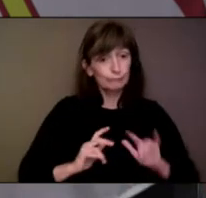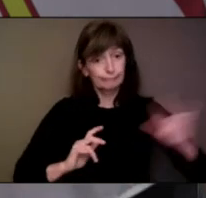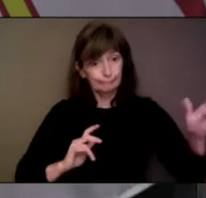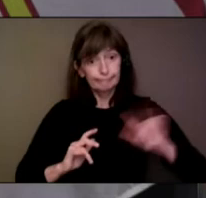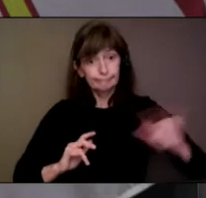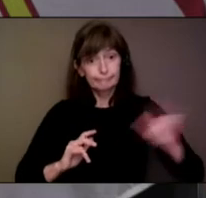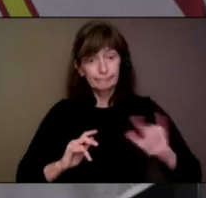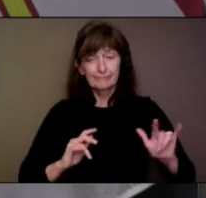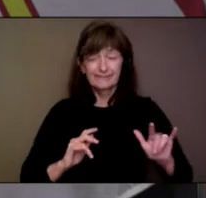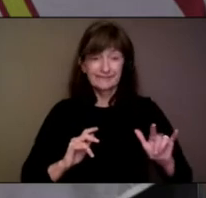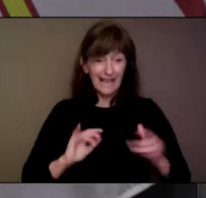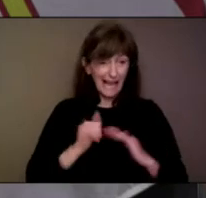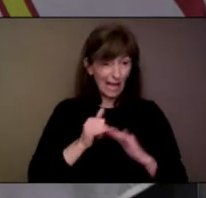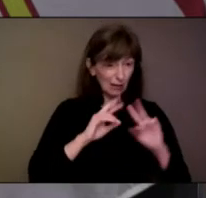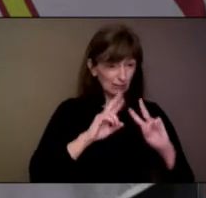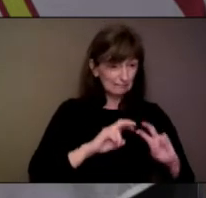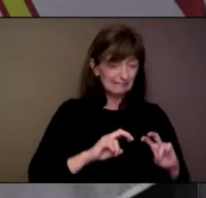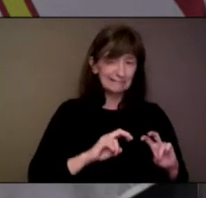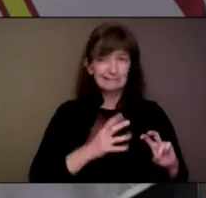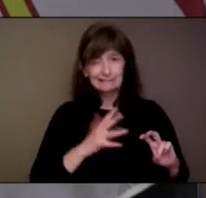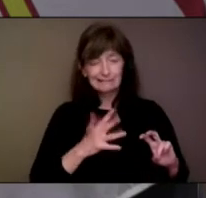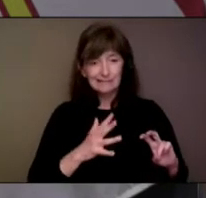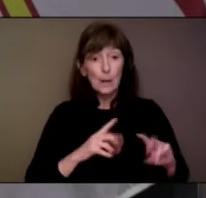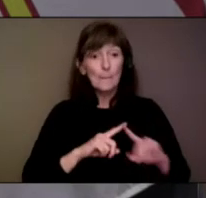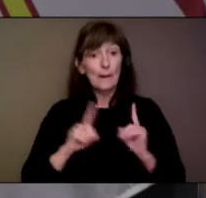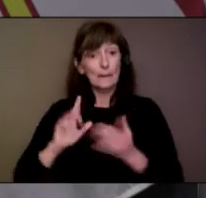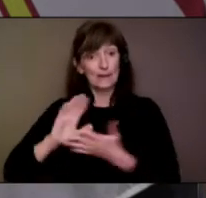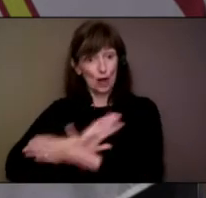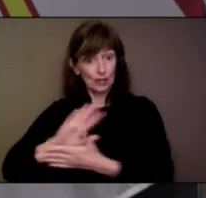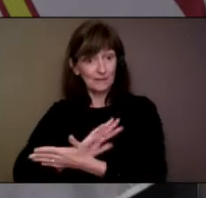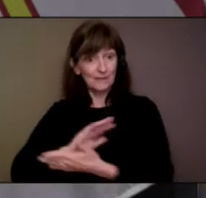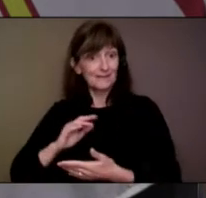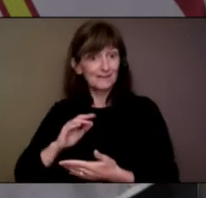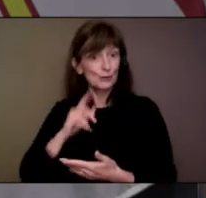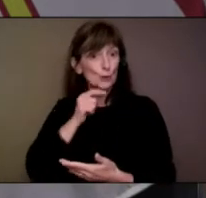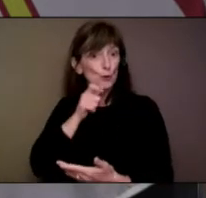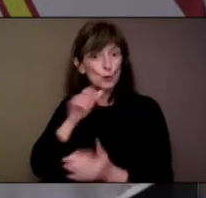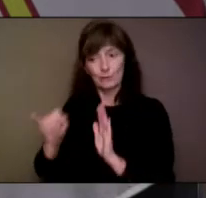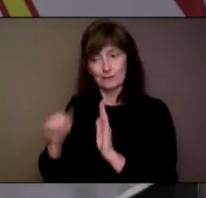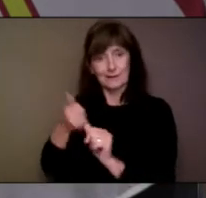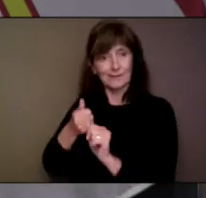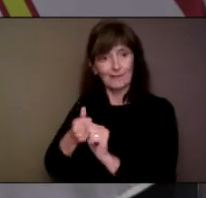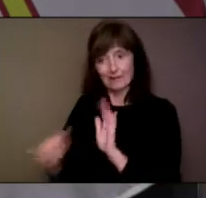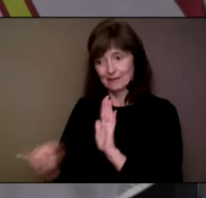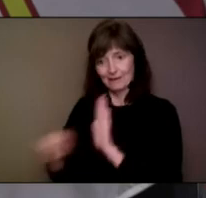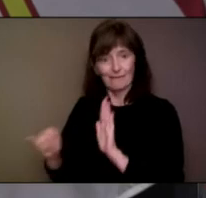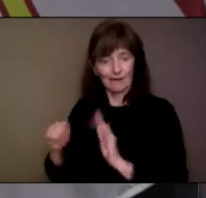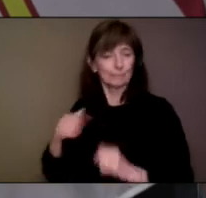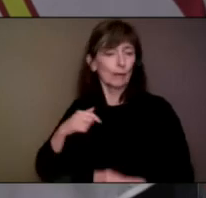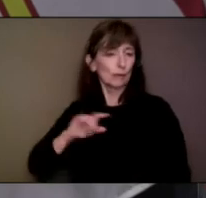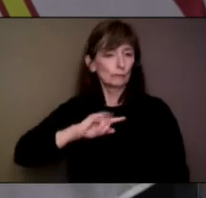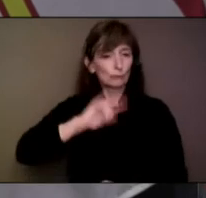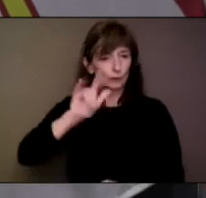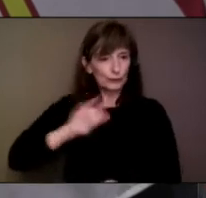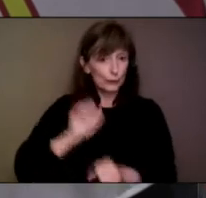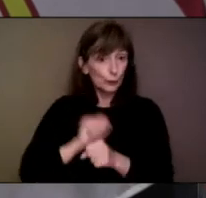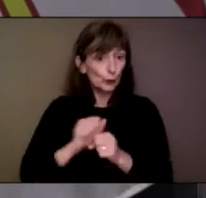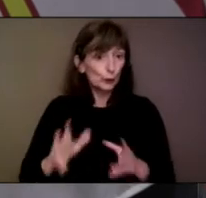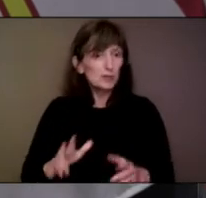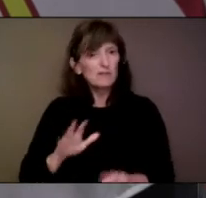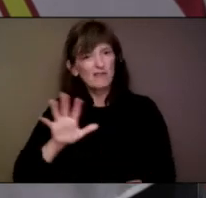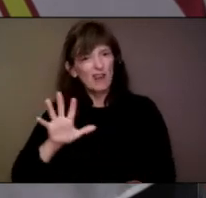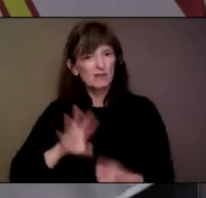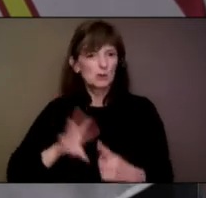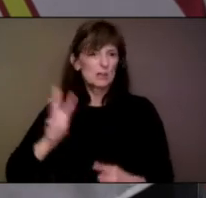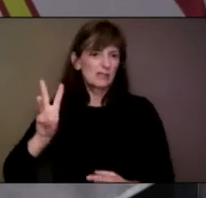documentation, we know that we have between 5,000 and 6,000 people who identified as a rotational worker throughout the